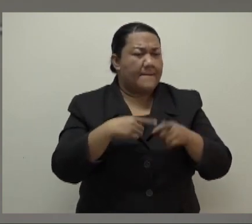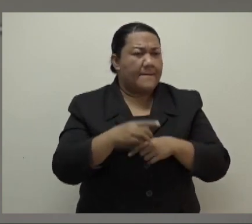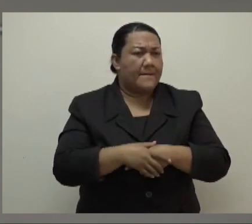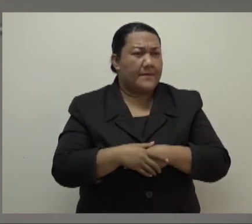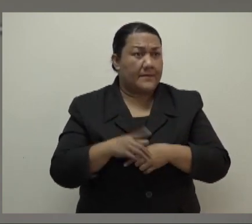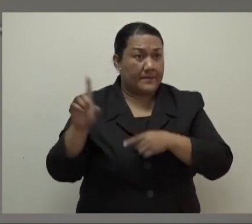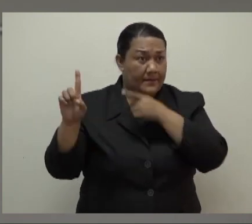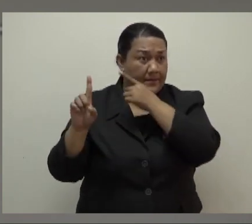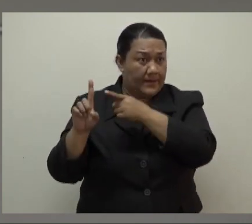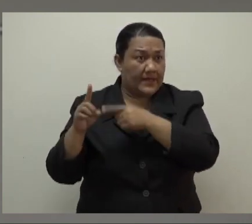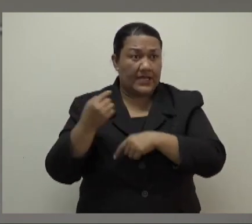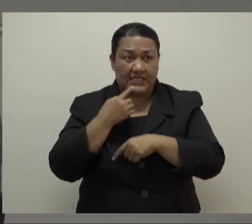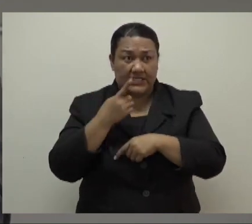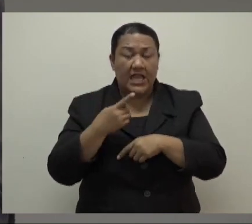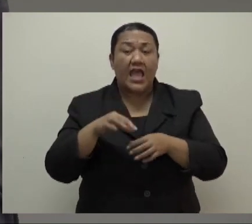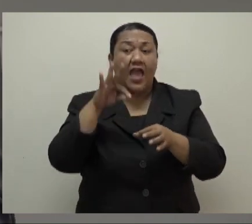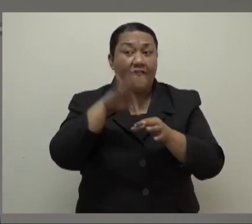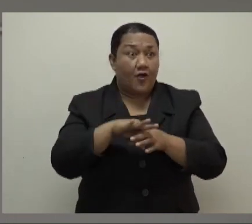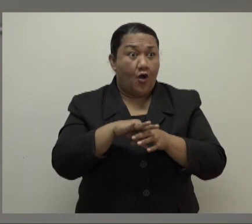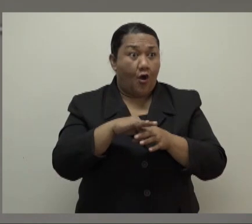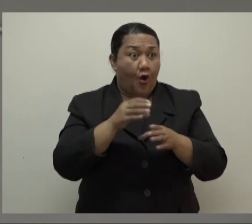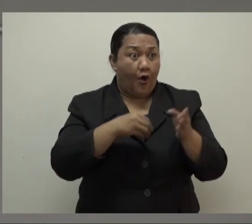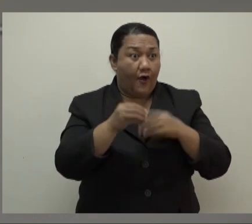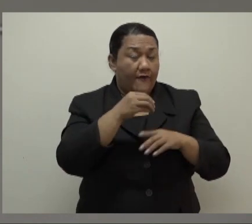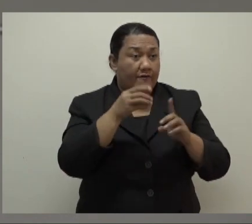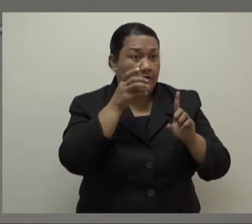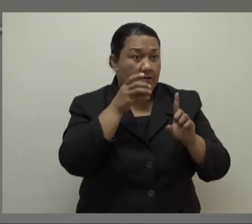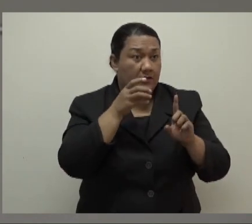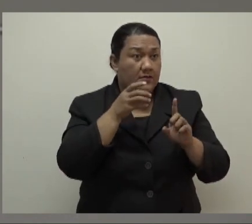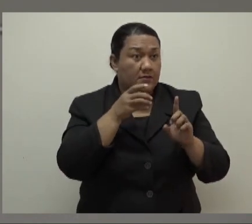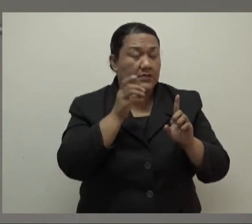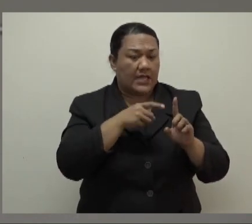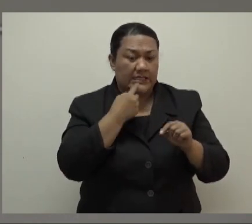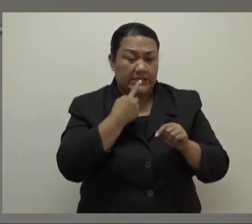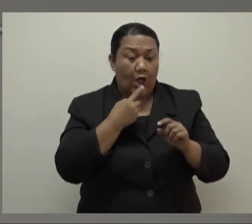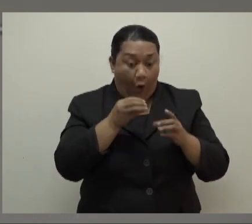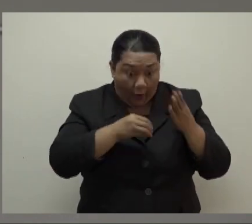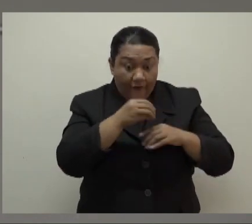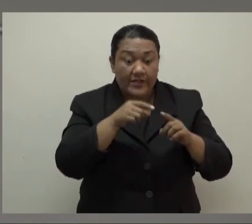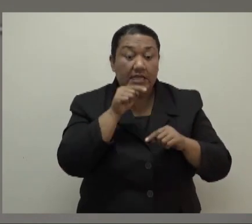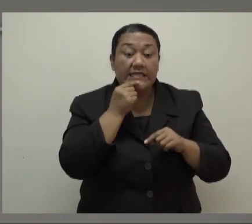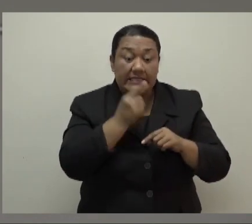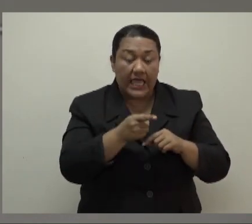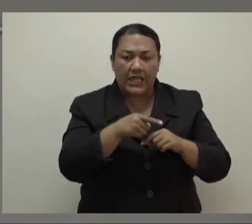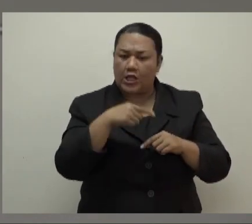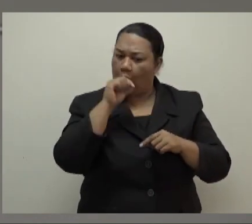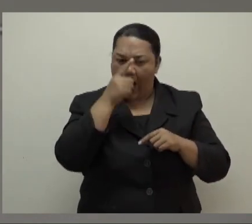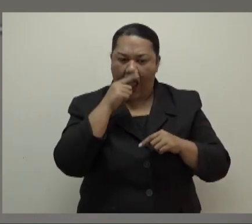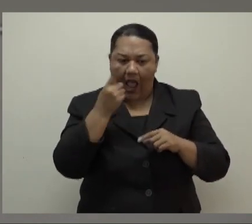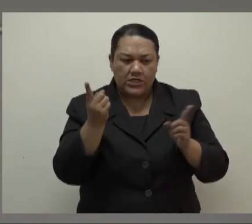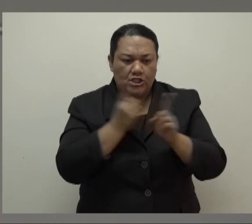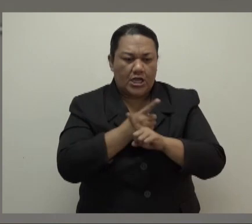she entered one of the FU offices and was told that she couldn't enter and she couldn't change her card